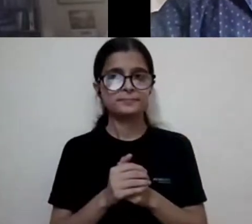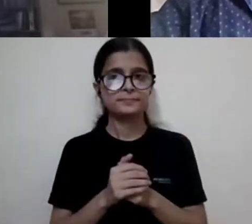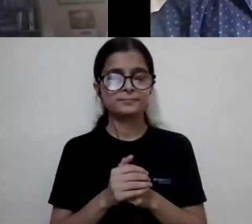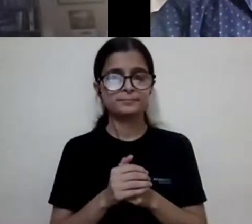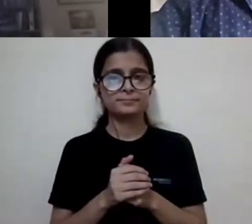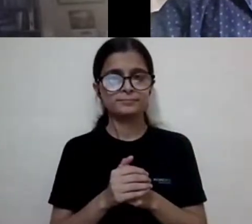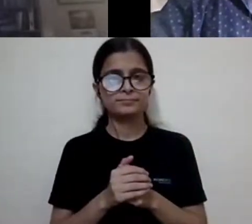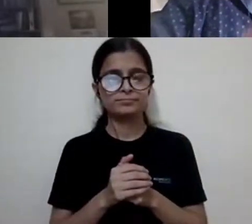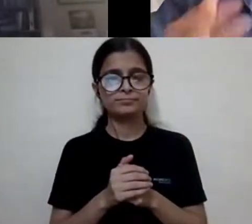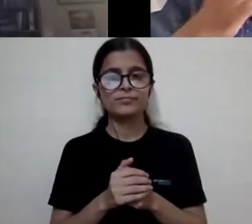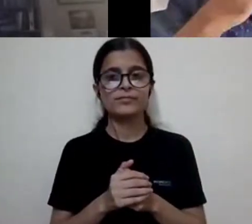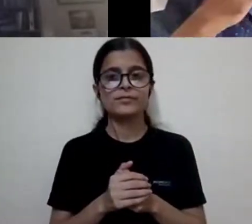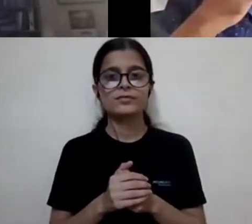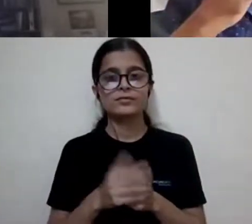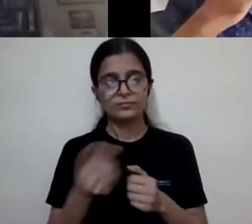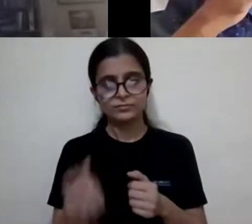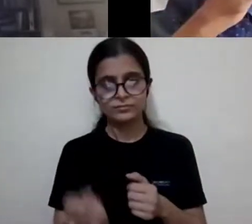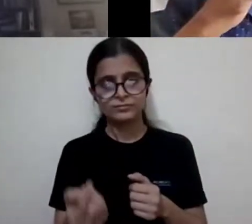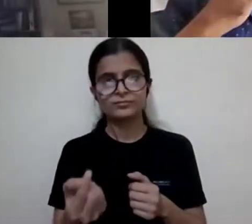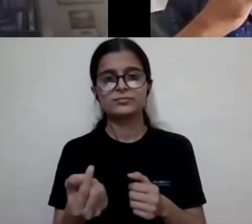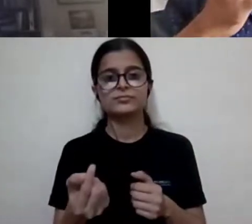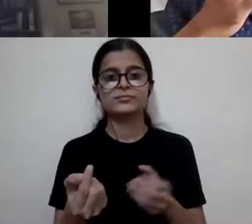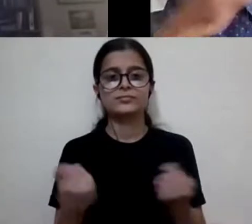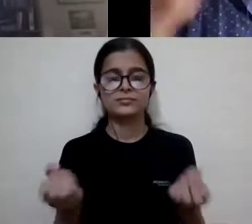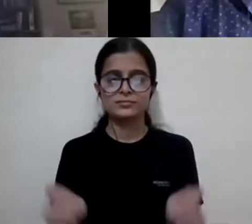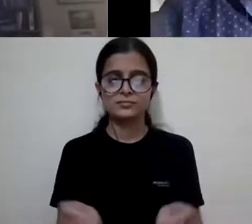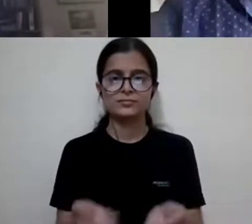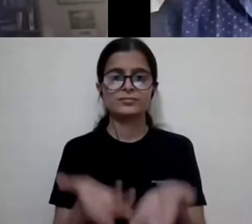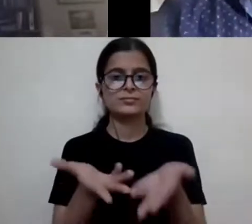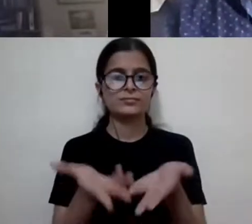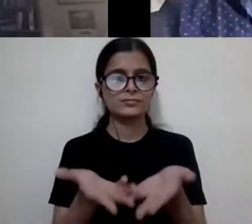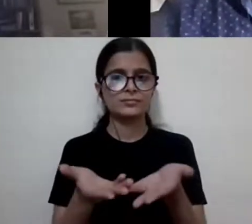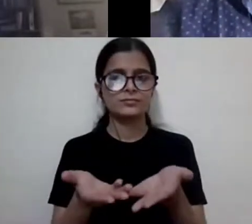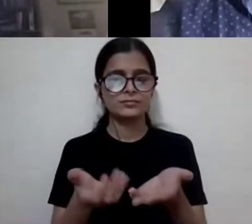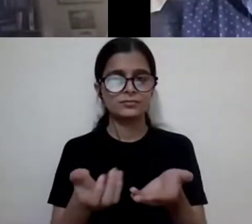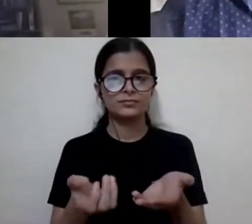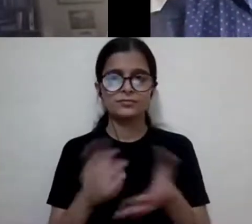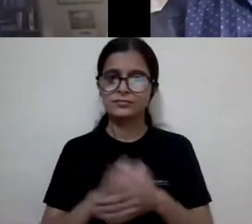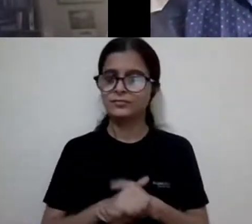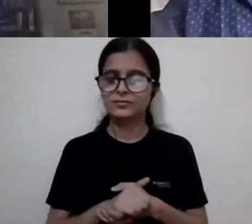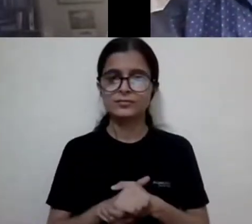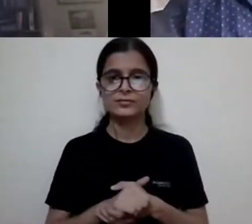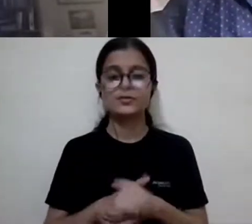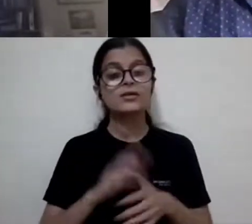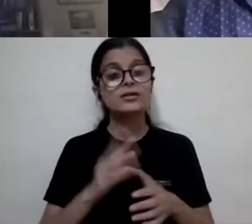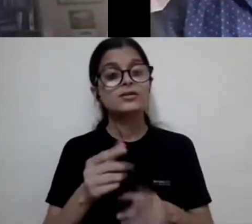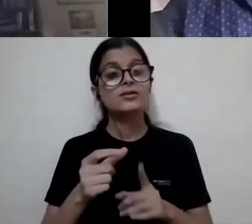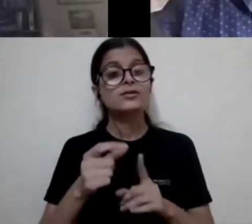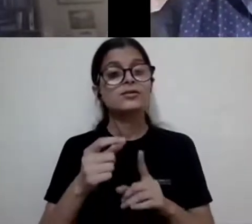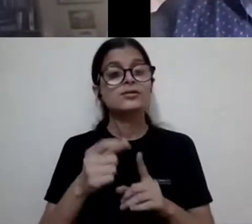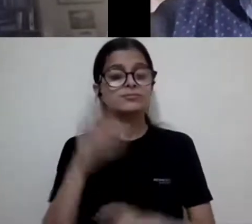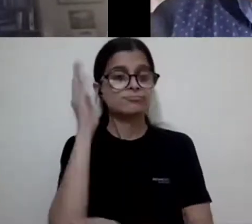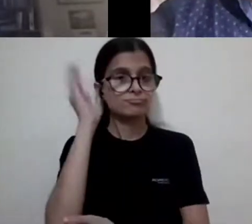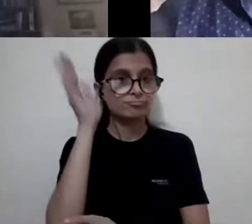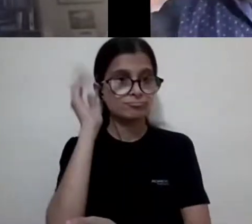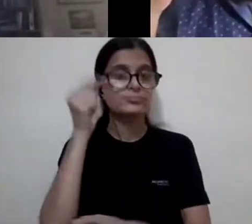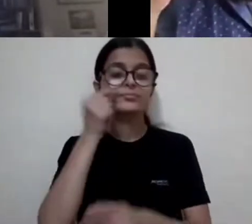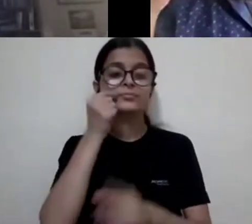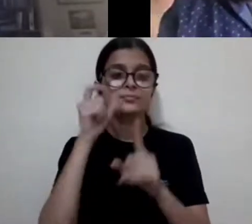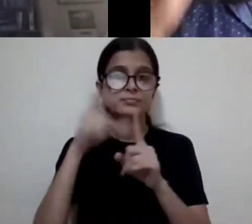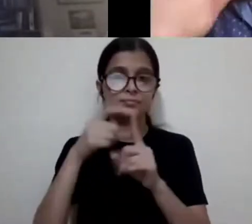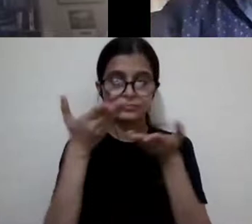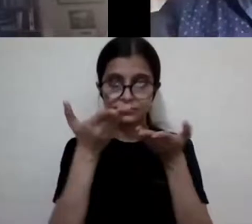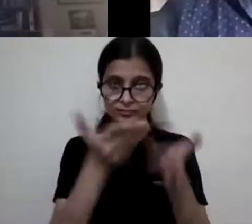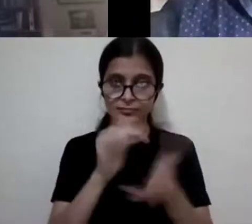And just for the ones who are uninitiated, as it were. So Professor Davis, as it happens, actually has, and